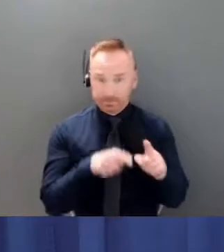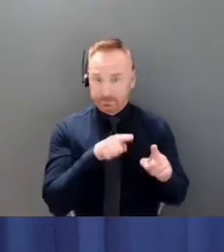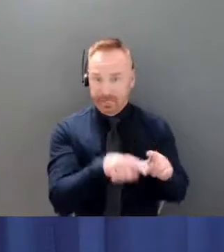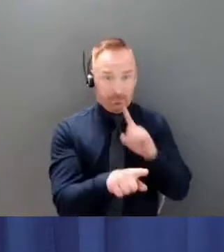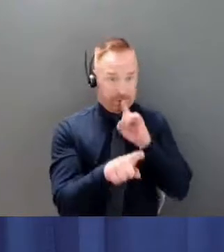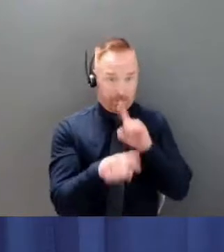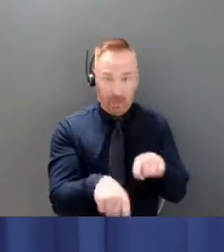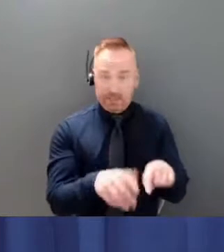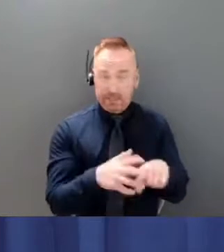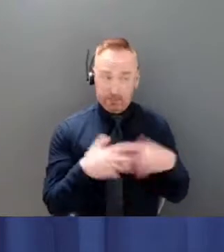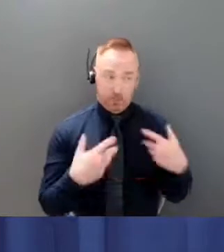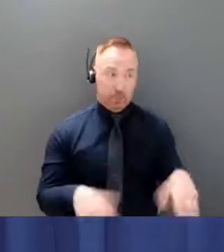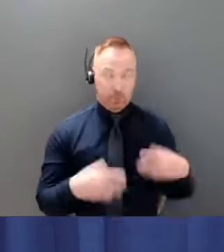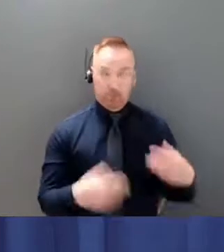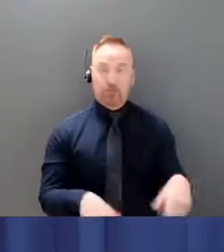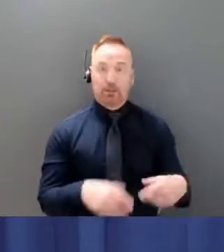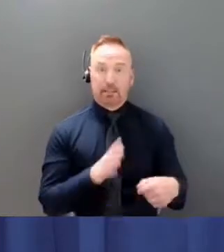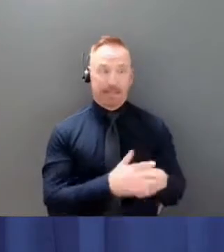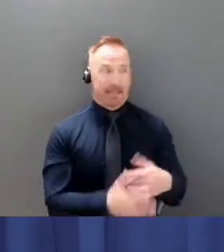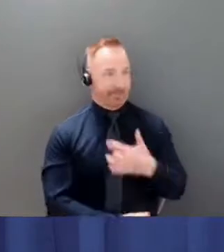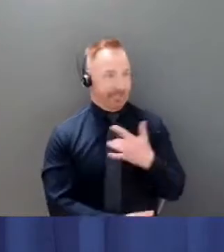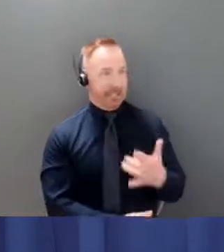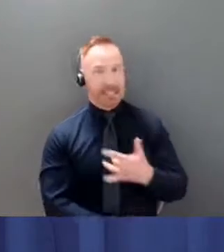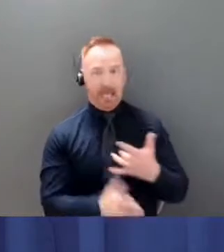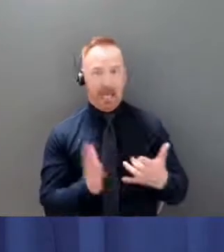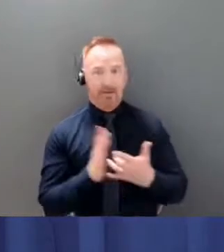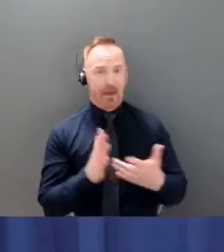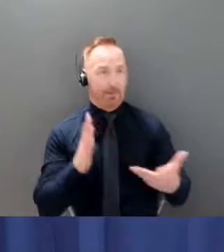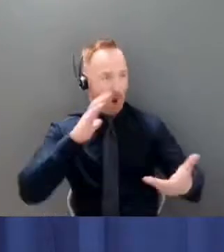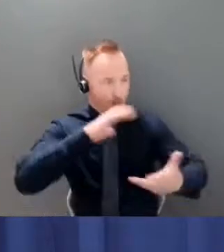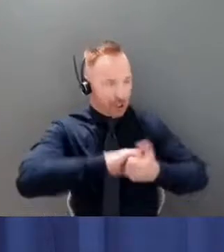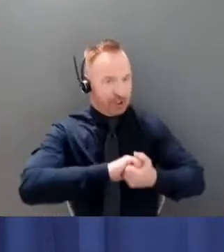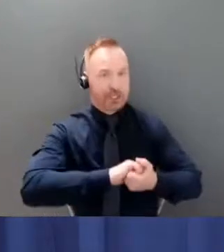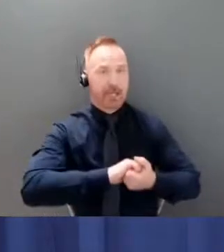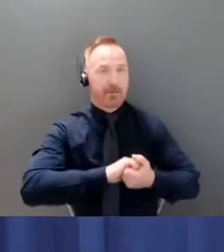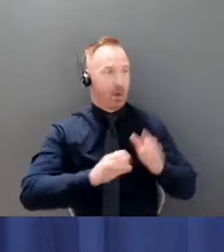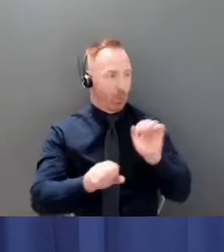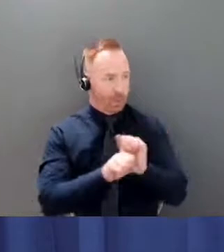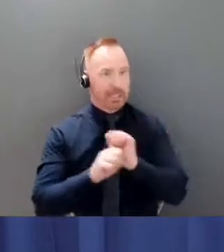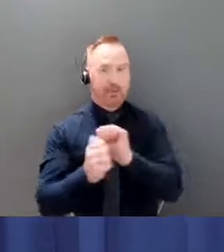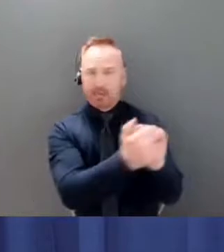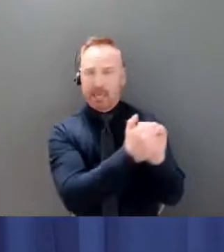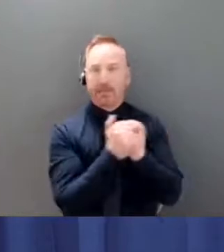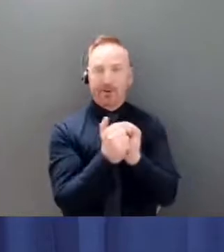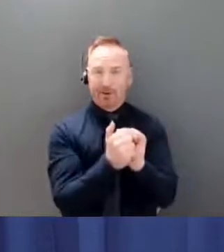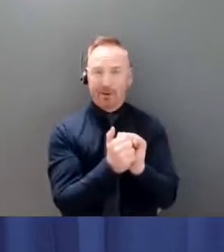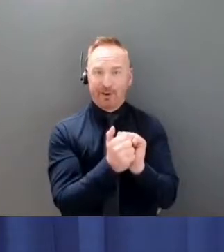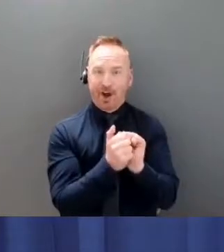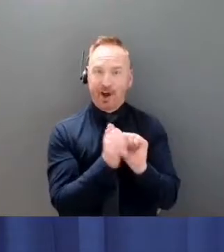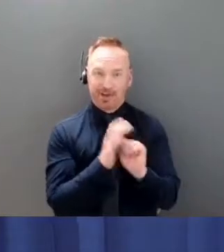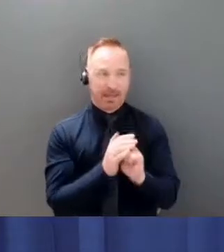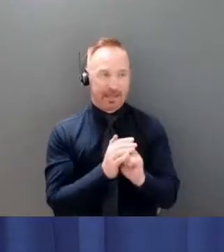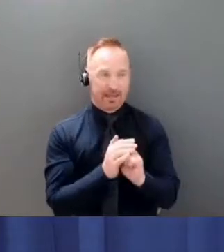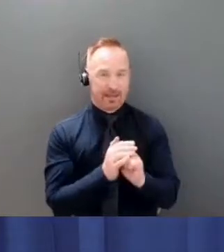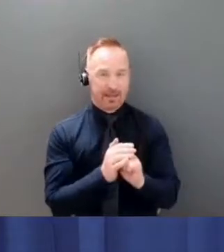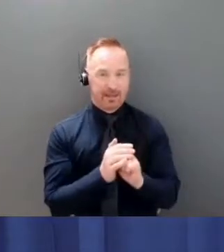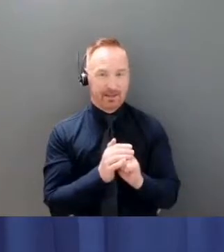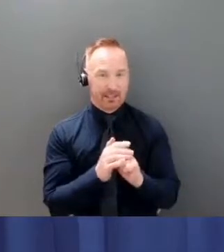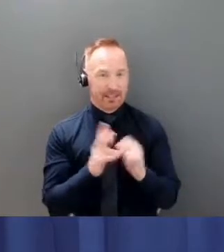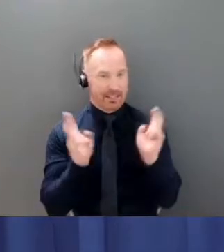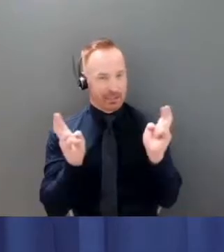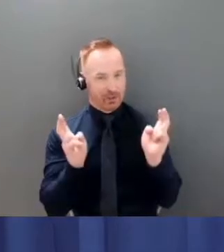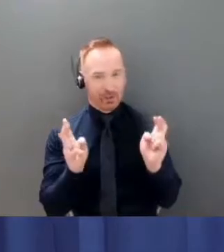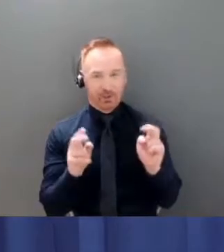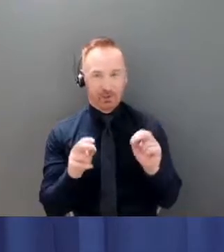that feeling of working together on a common problem. The second is that some people may not